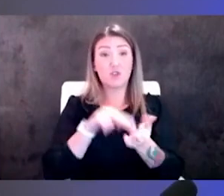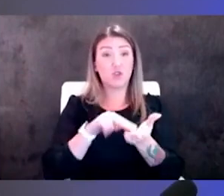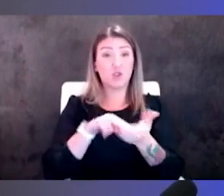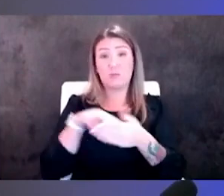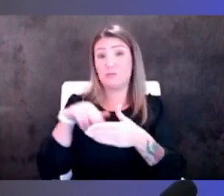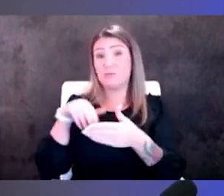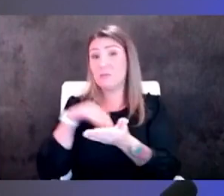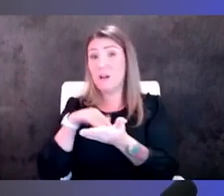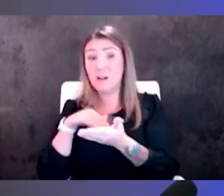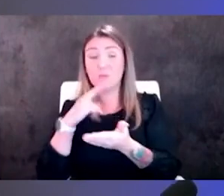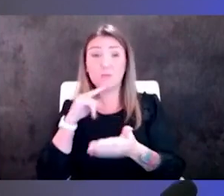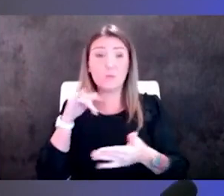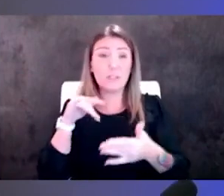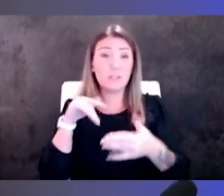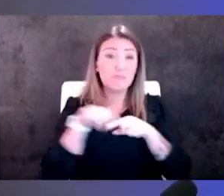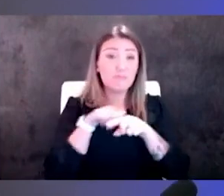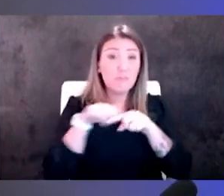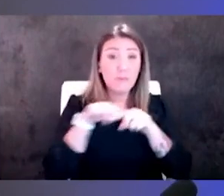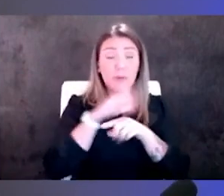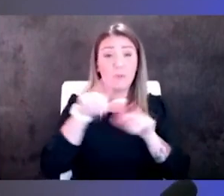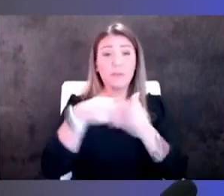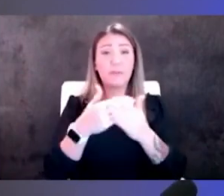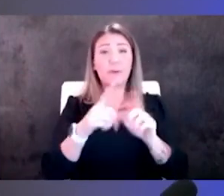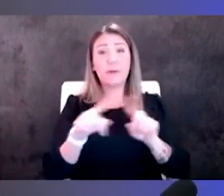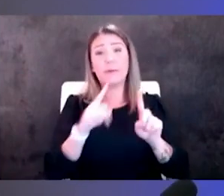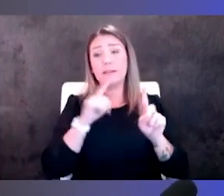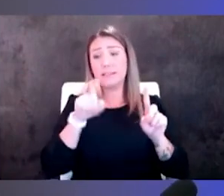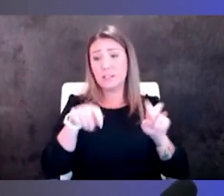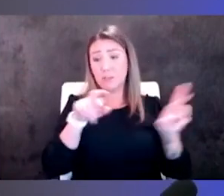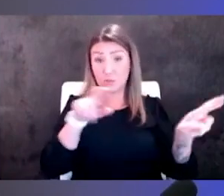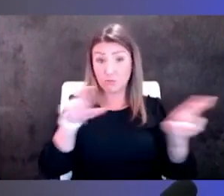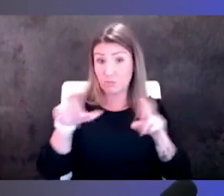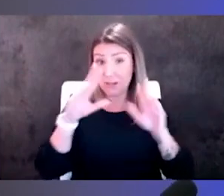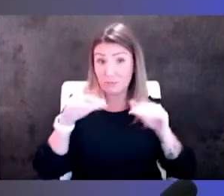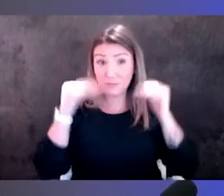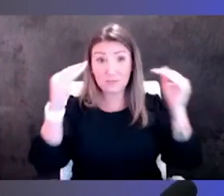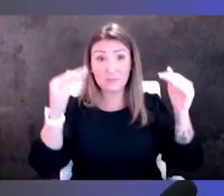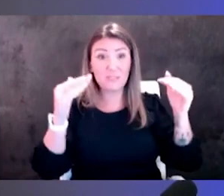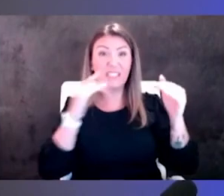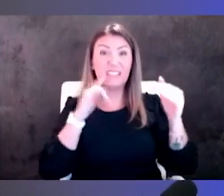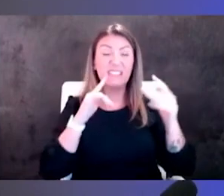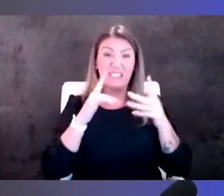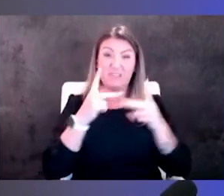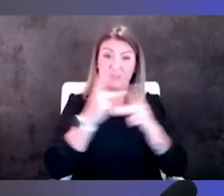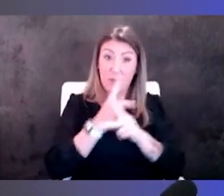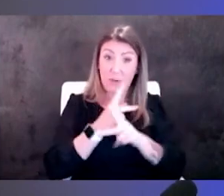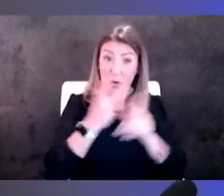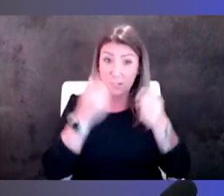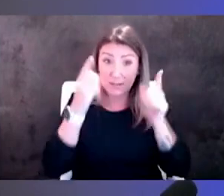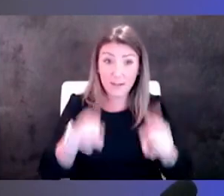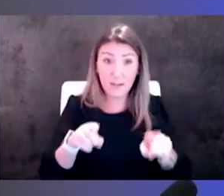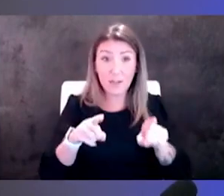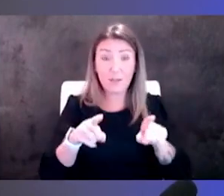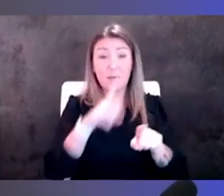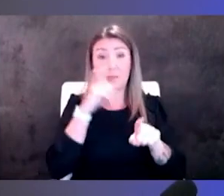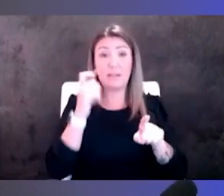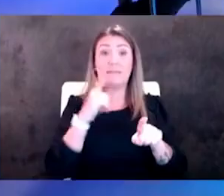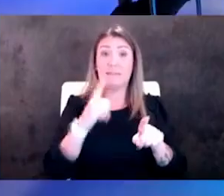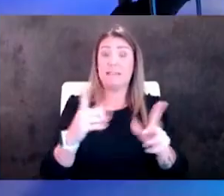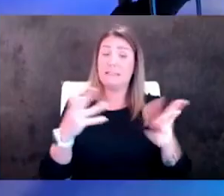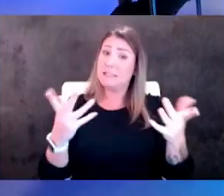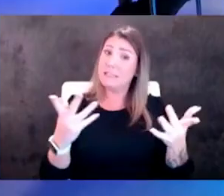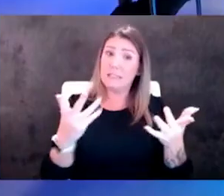right but um we need to be ready i think to step up to fill the gap because it's it's coming yeah so from